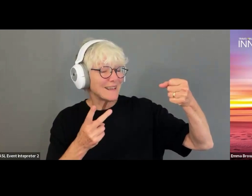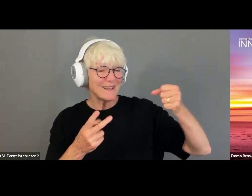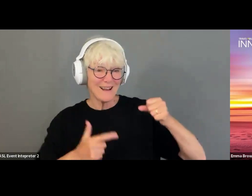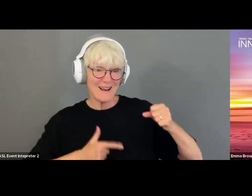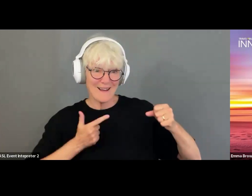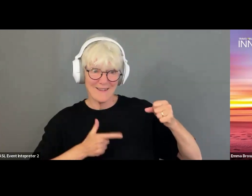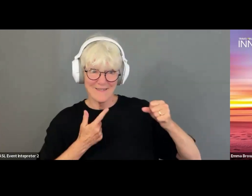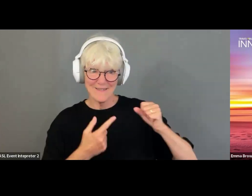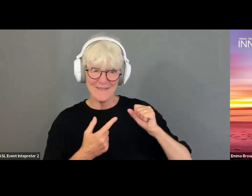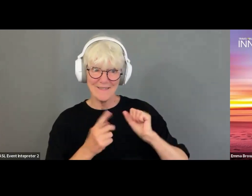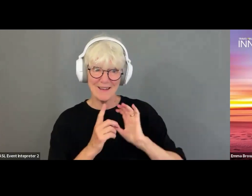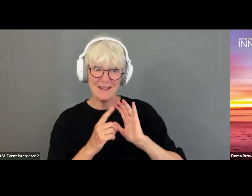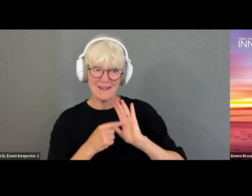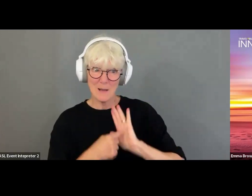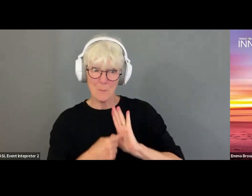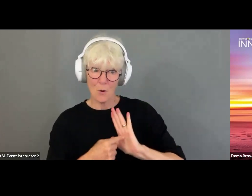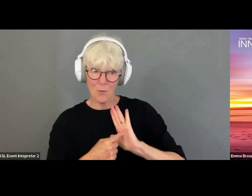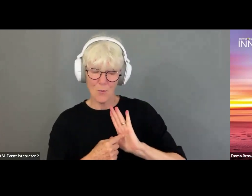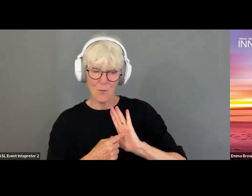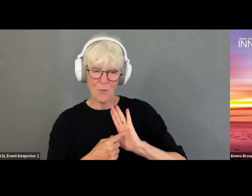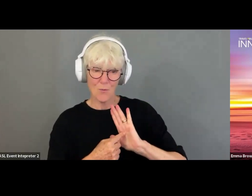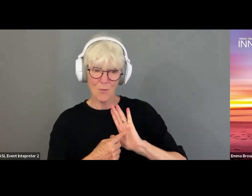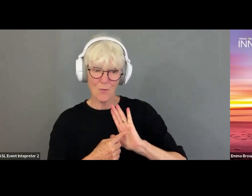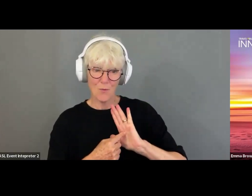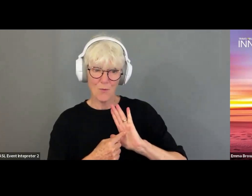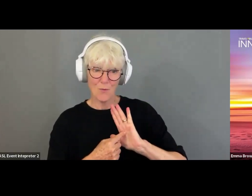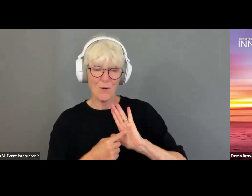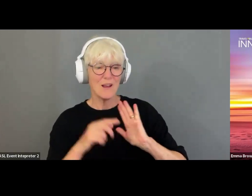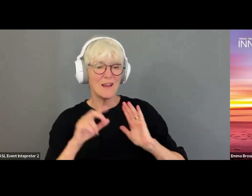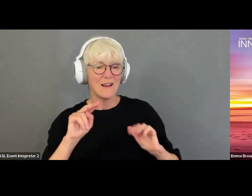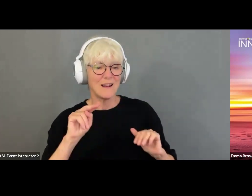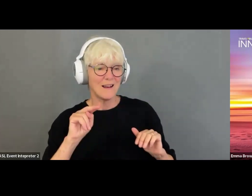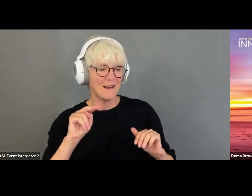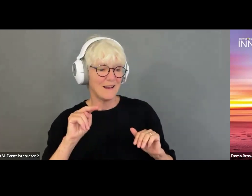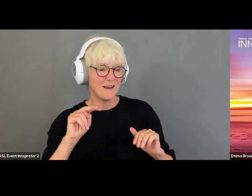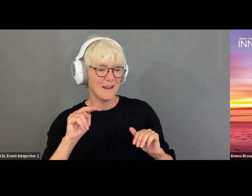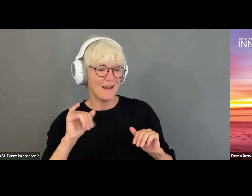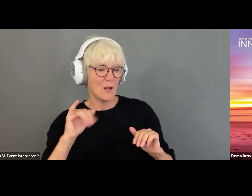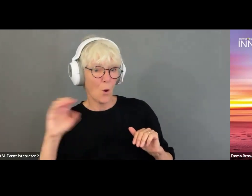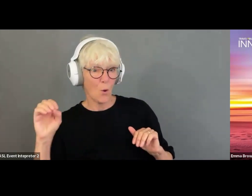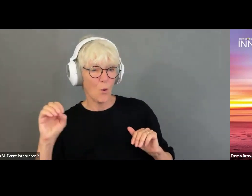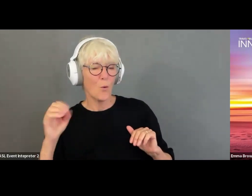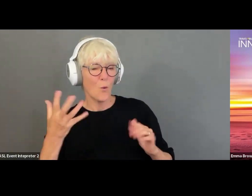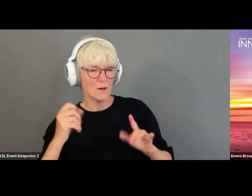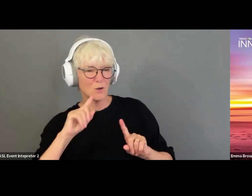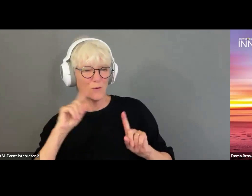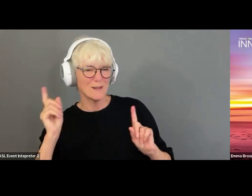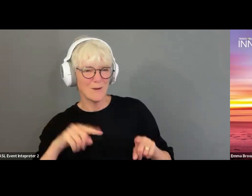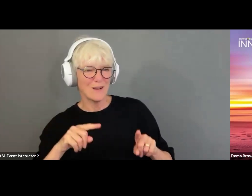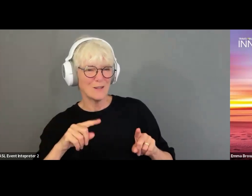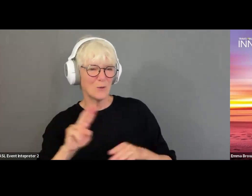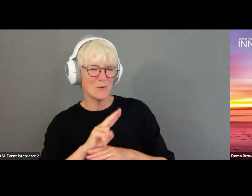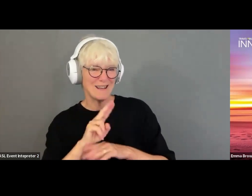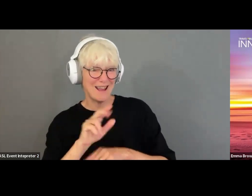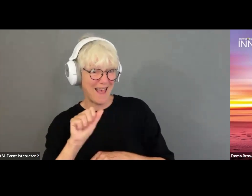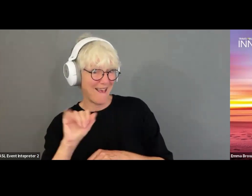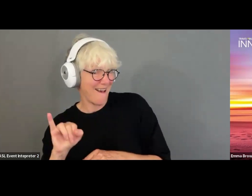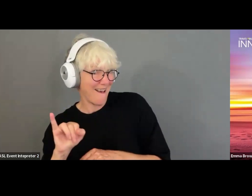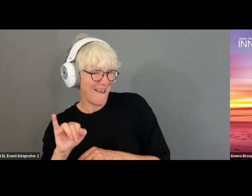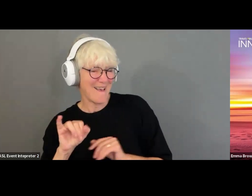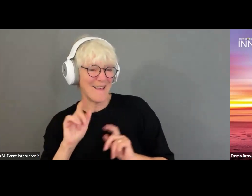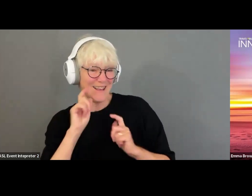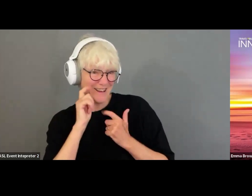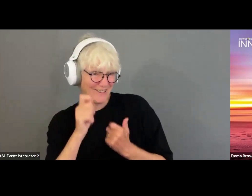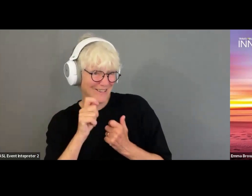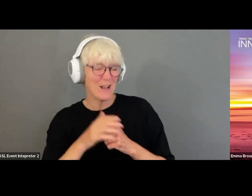they've prepared for us. Um, Nico wants to respond to the judges question using AI. So this next one